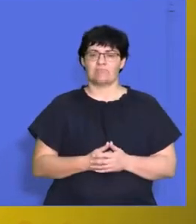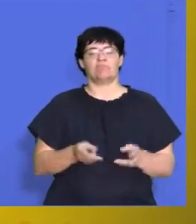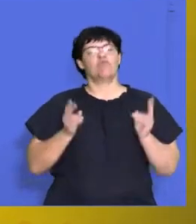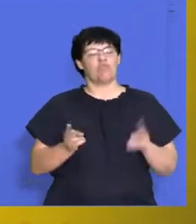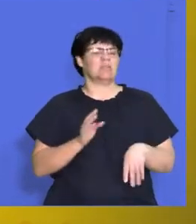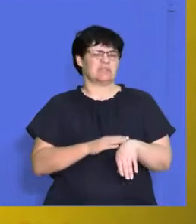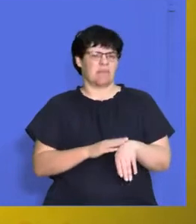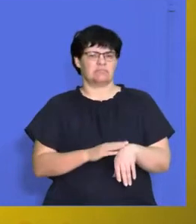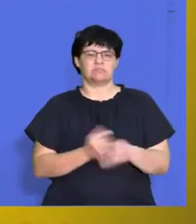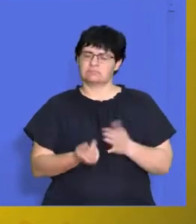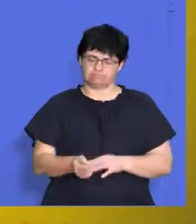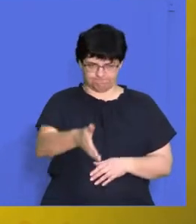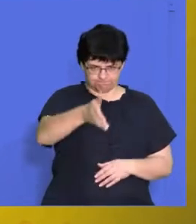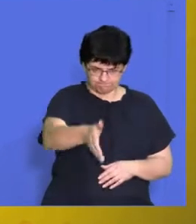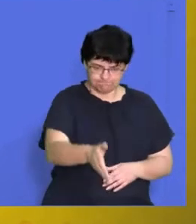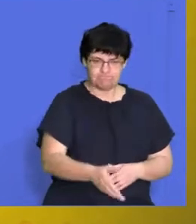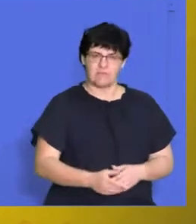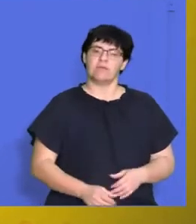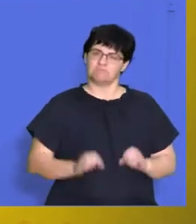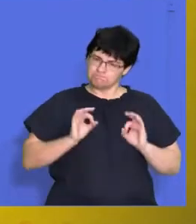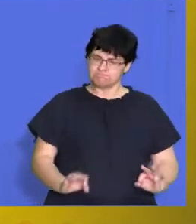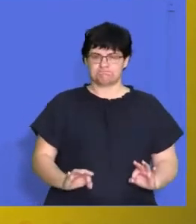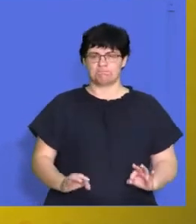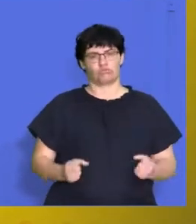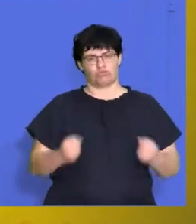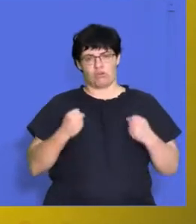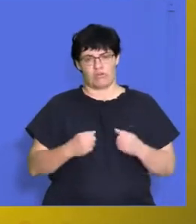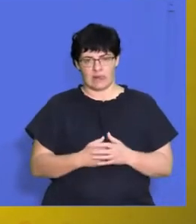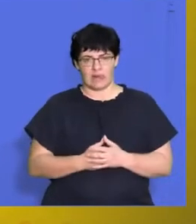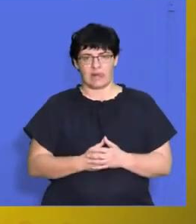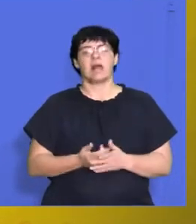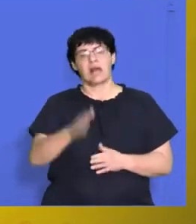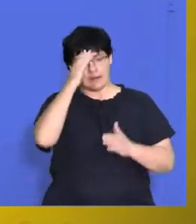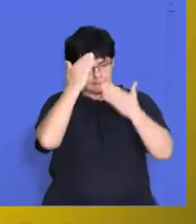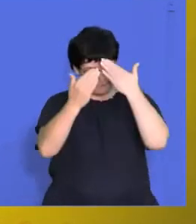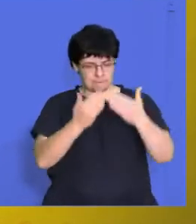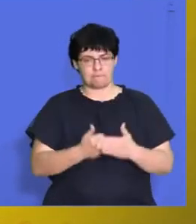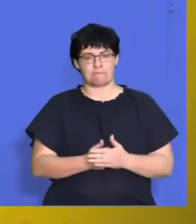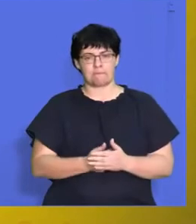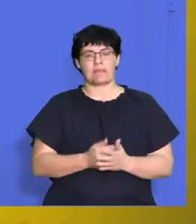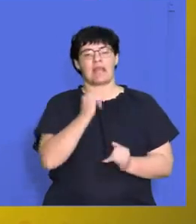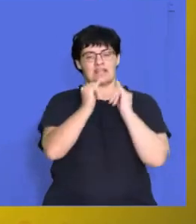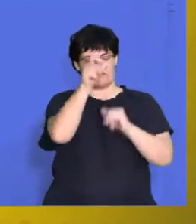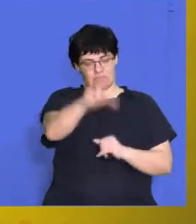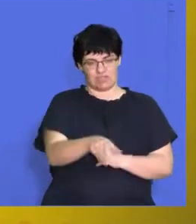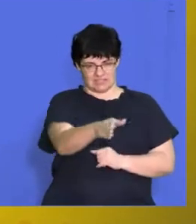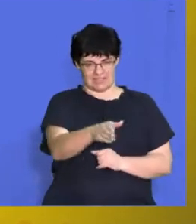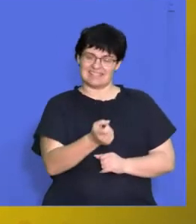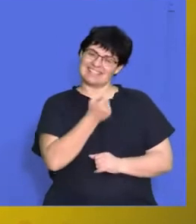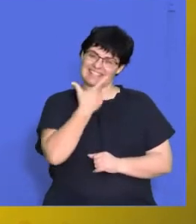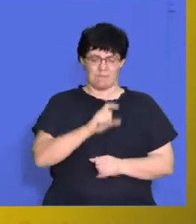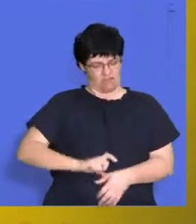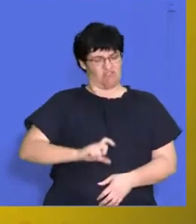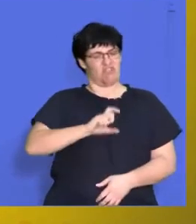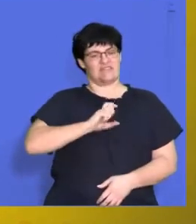times, you go out, you make a firm handshake, and you greet the interviewer with a smile. So it shows that you're